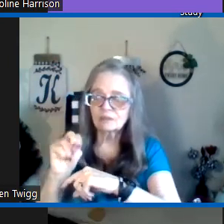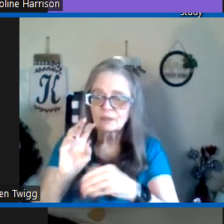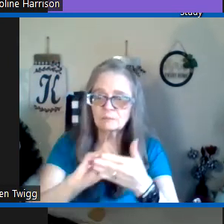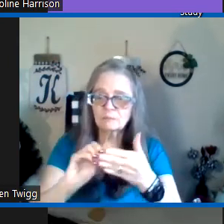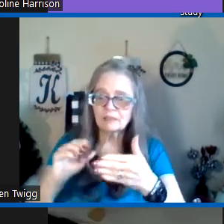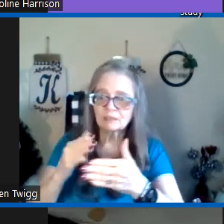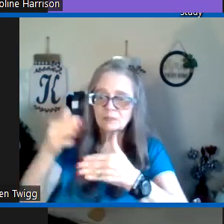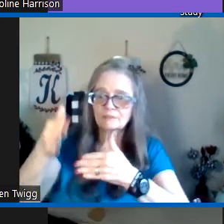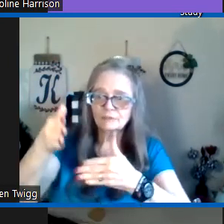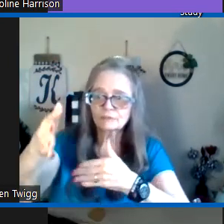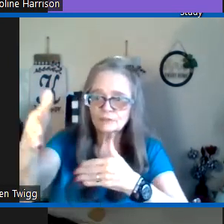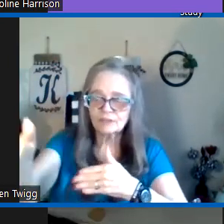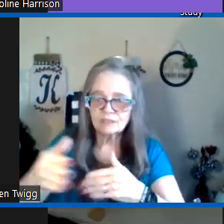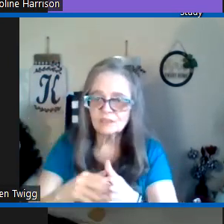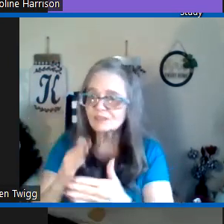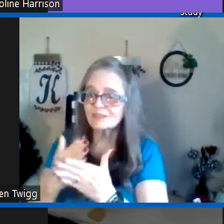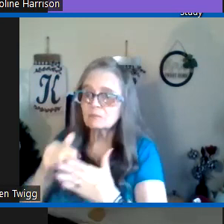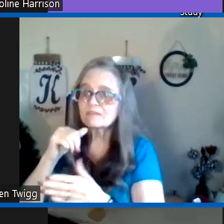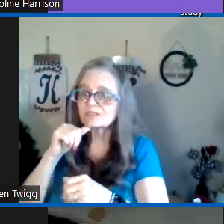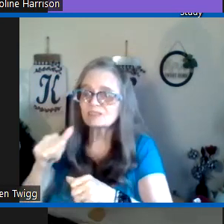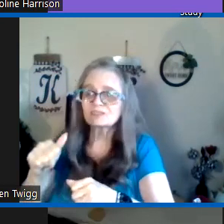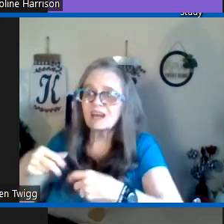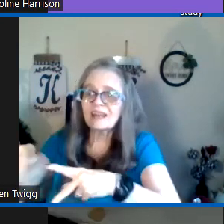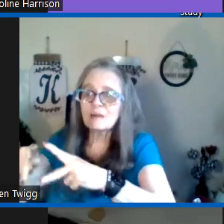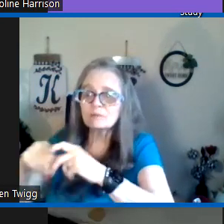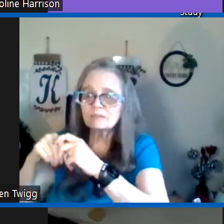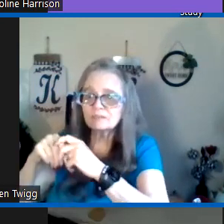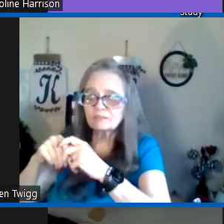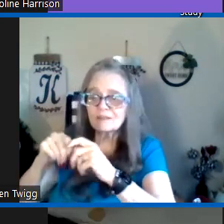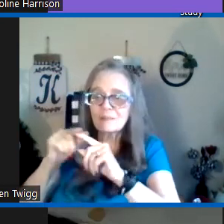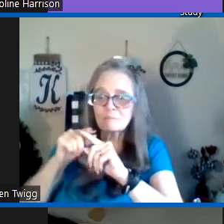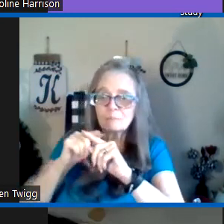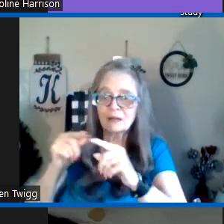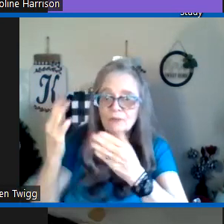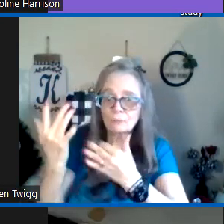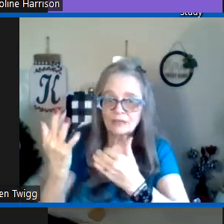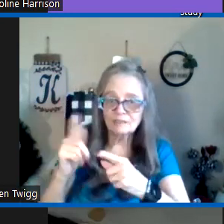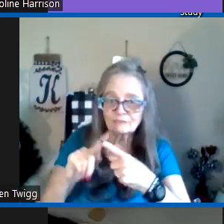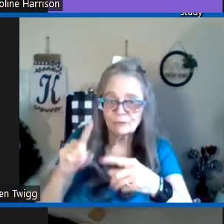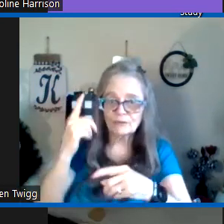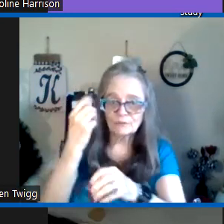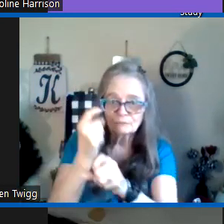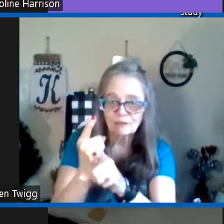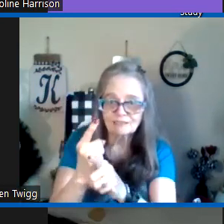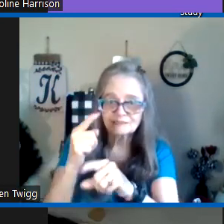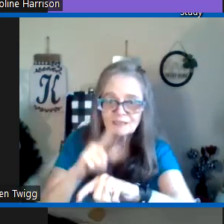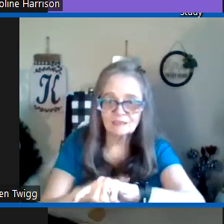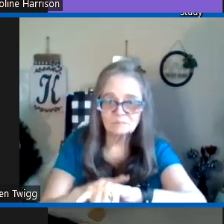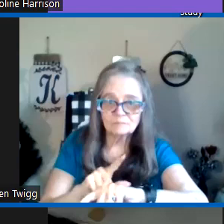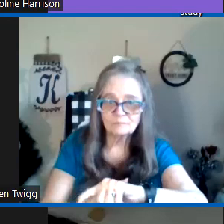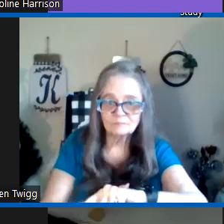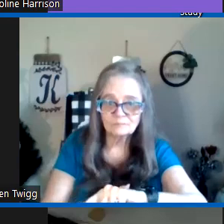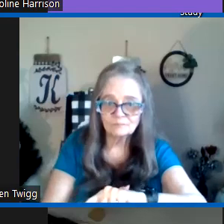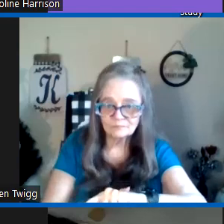they were writing about future things some have still not happened but they're waiting for the right